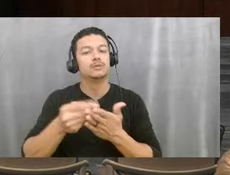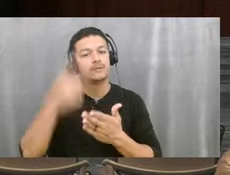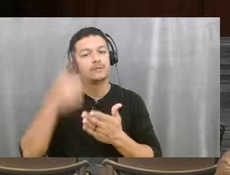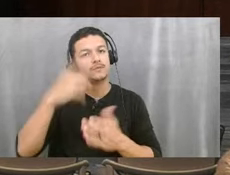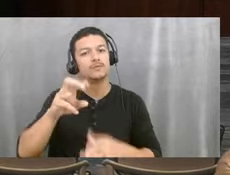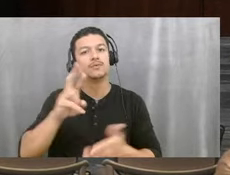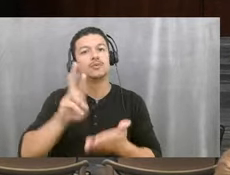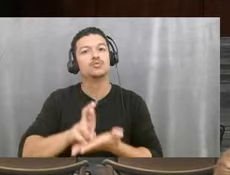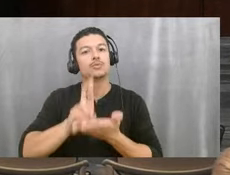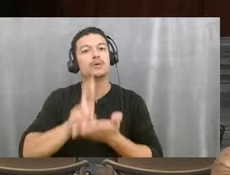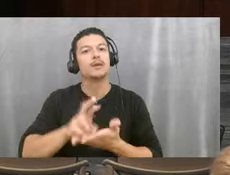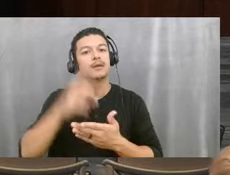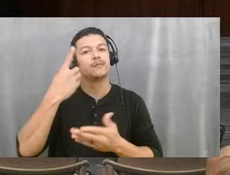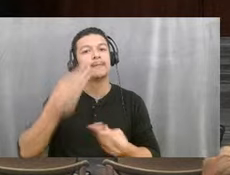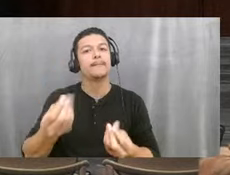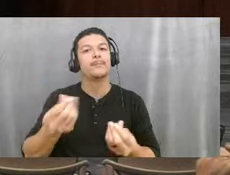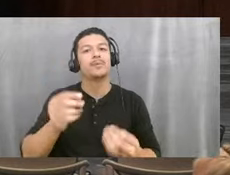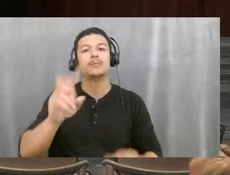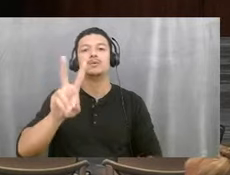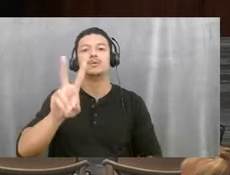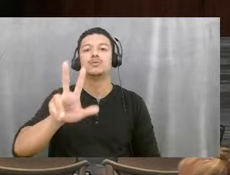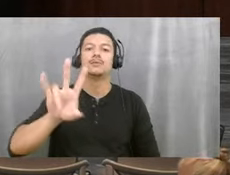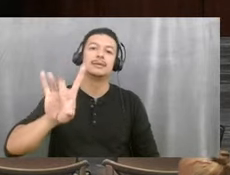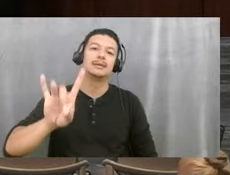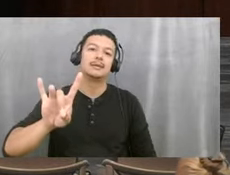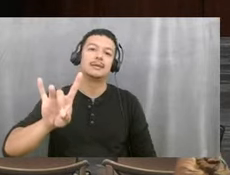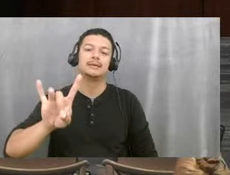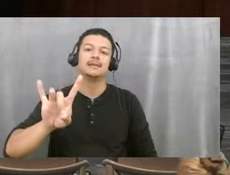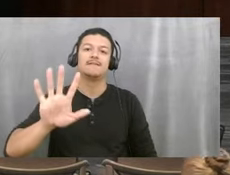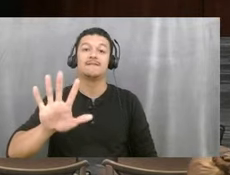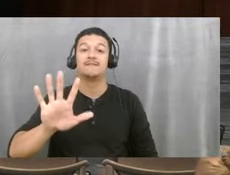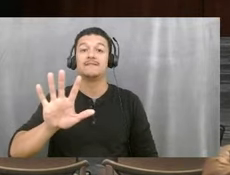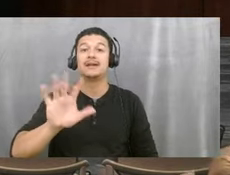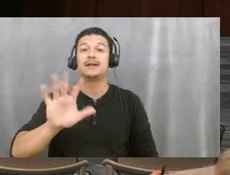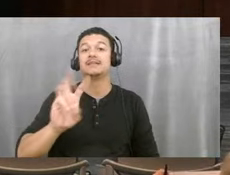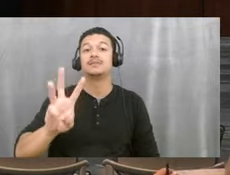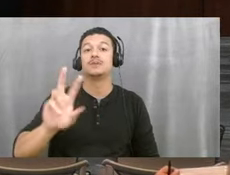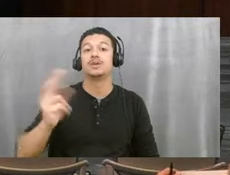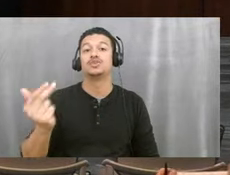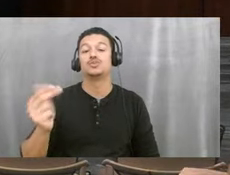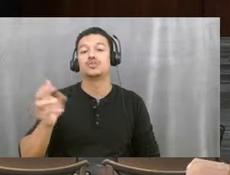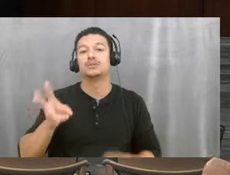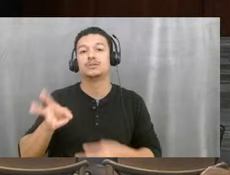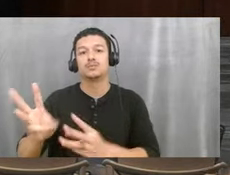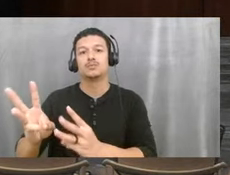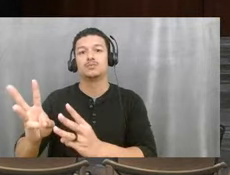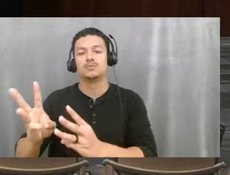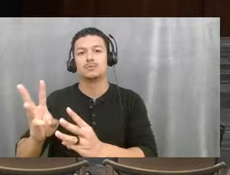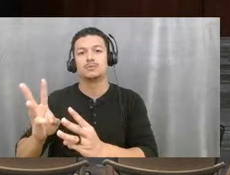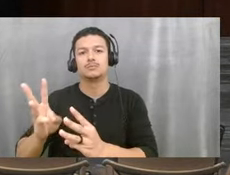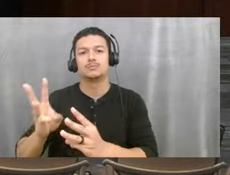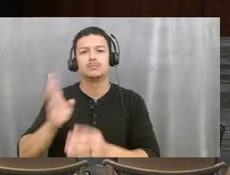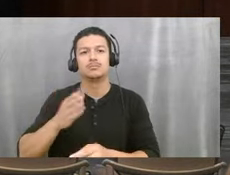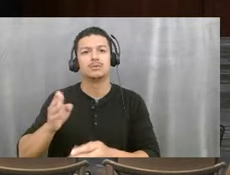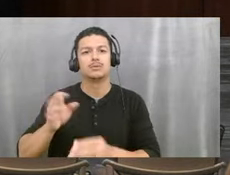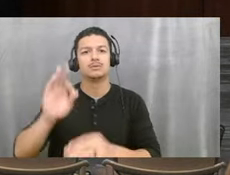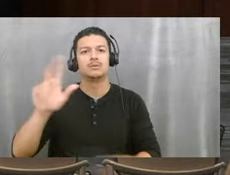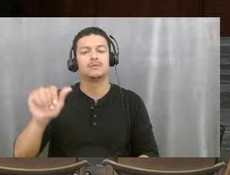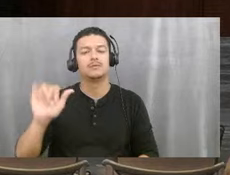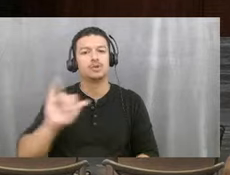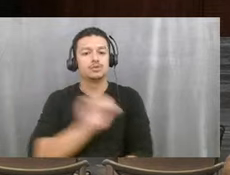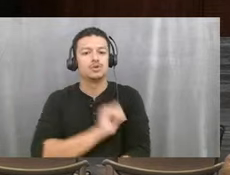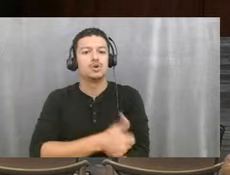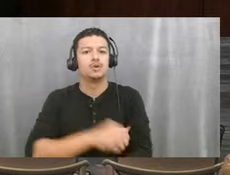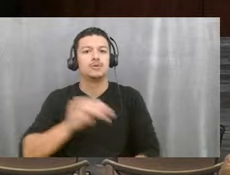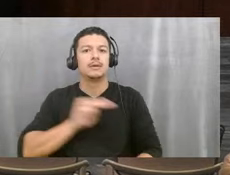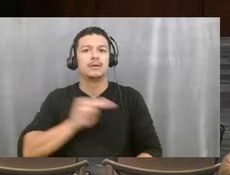of the property located 2385 South West 13th way, Boynton Beach, Florida, 33426, and authorize the mayor to sign a sub-recipient